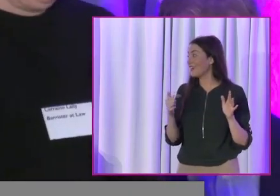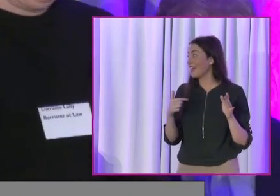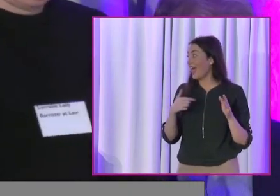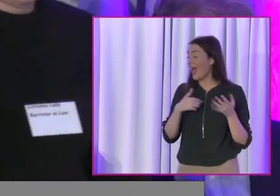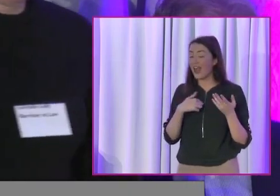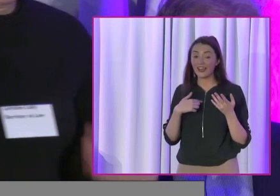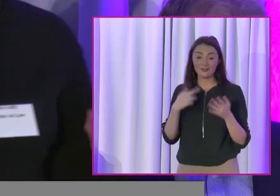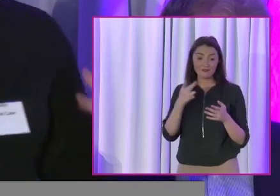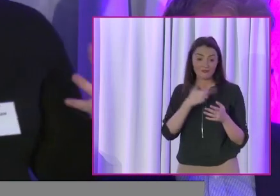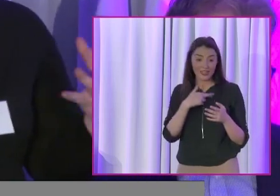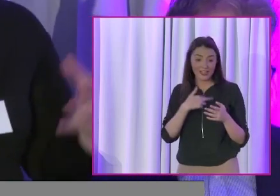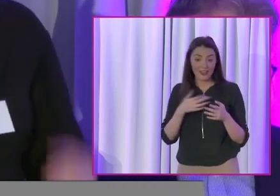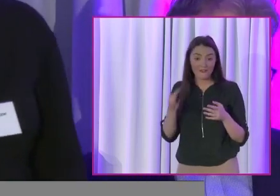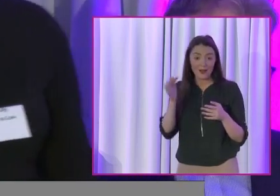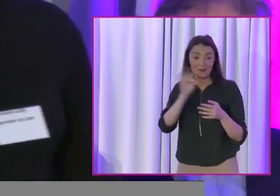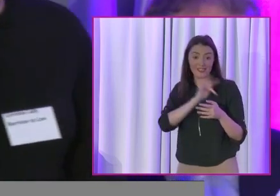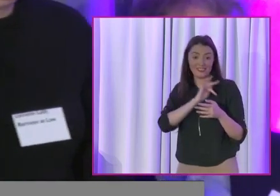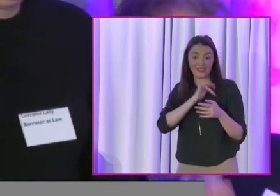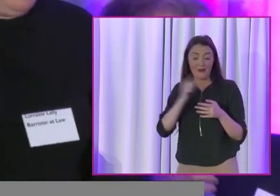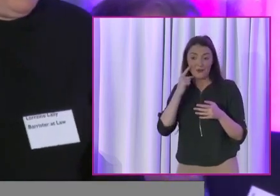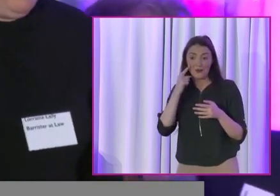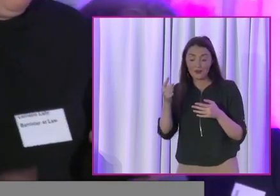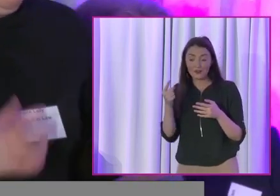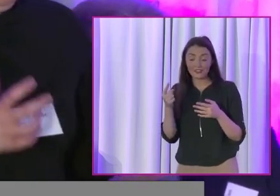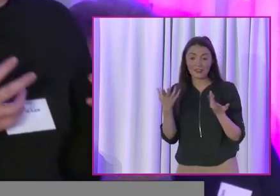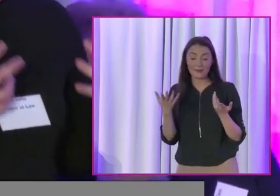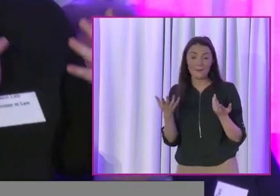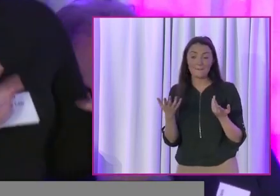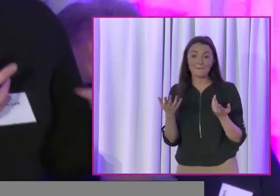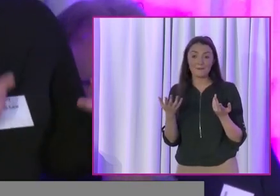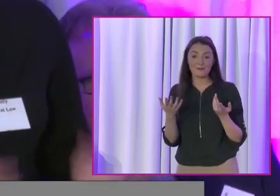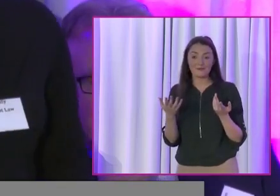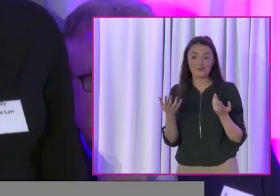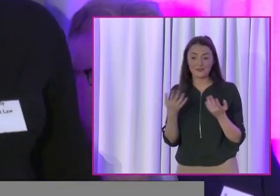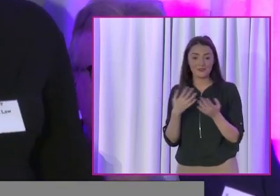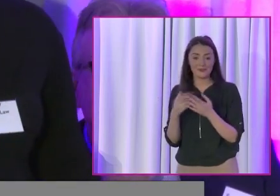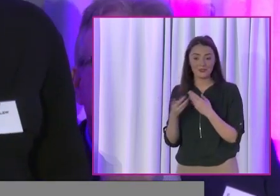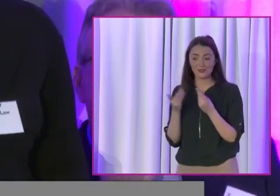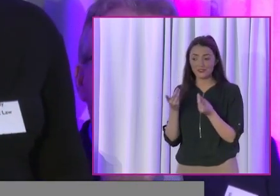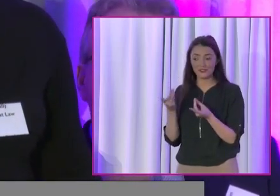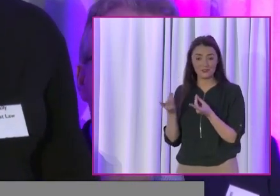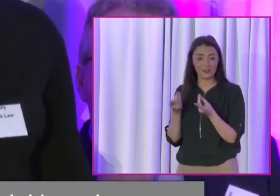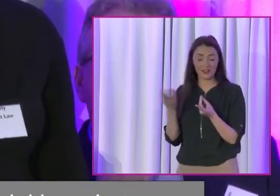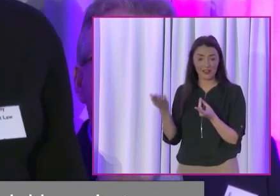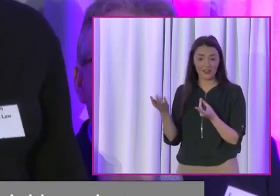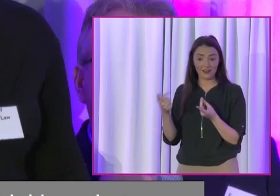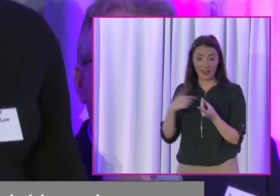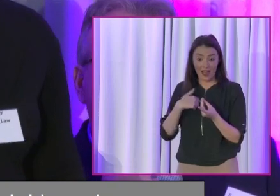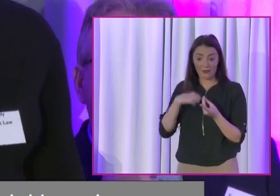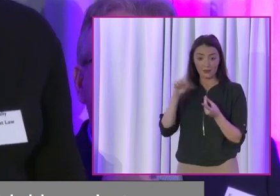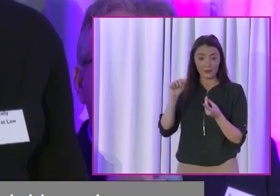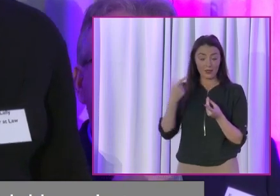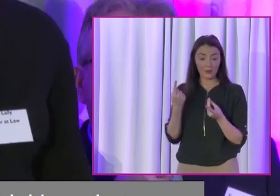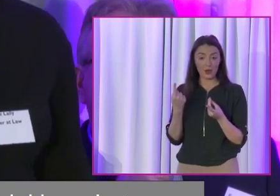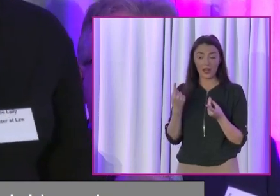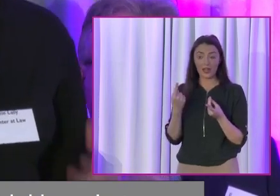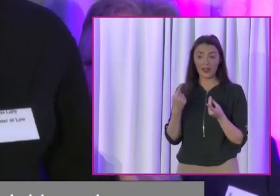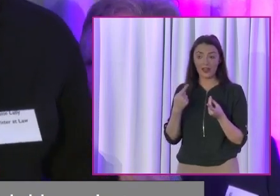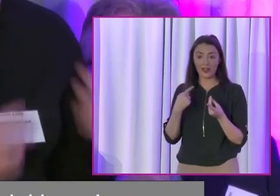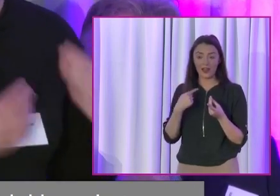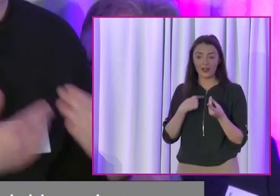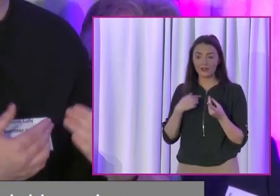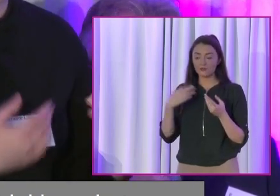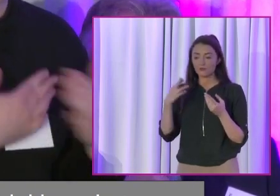I do find myself looking at them at times thinking, what are we doing? And when I was 21 years of age, I had the